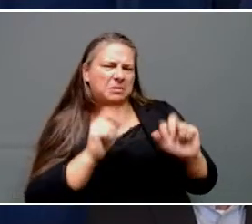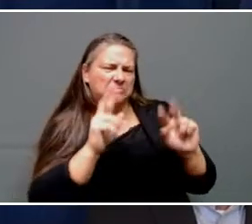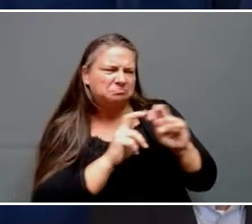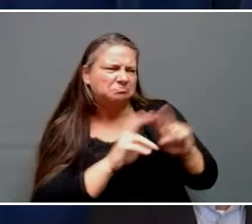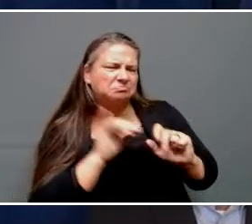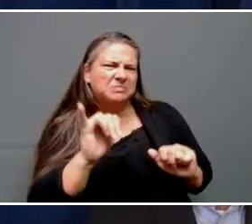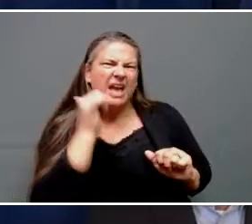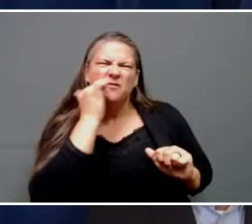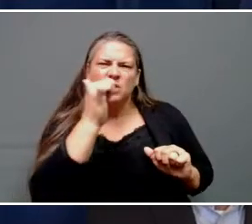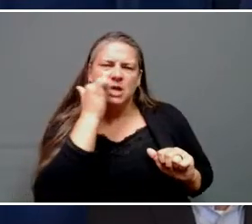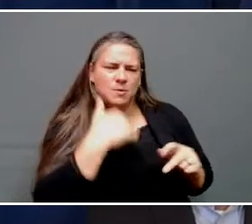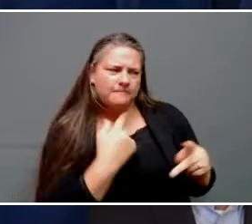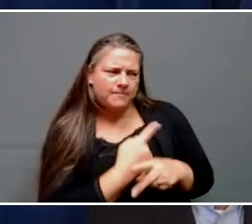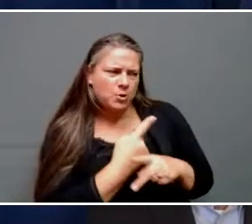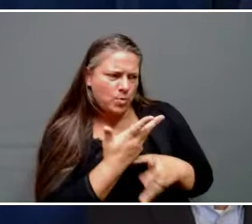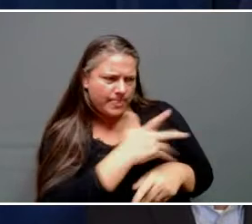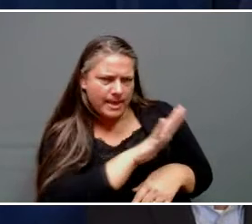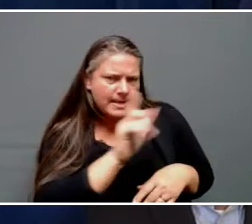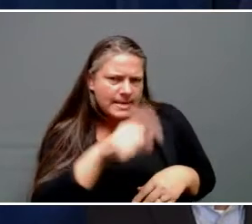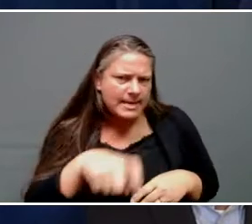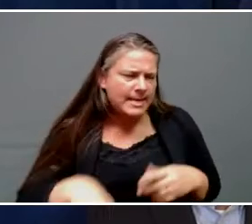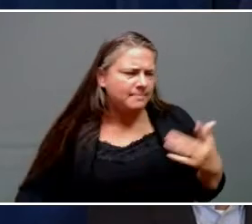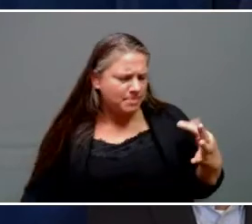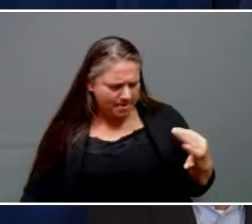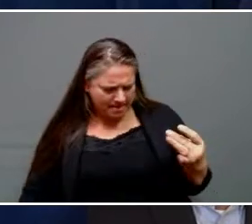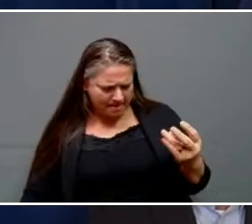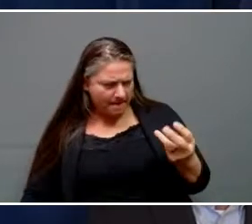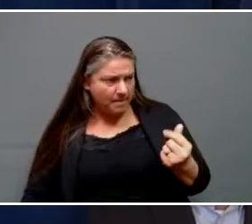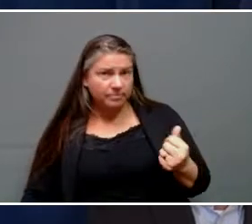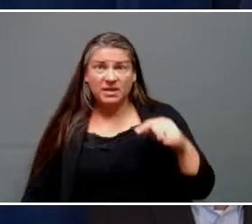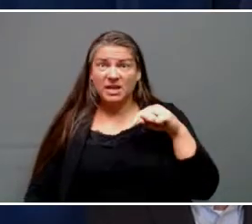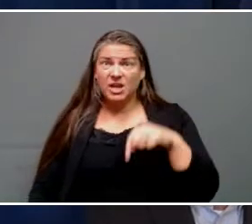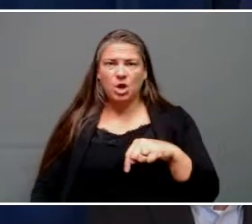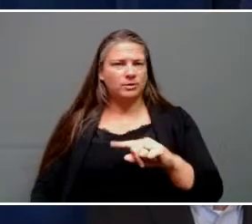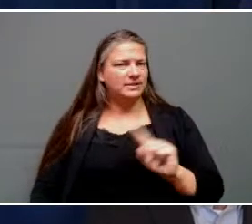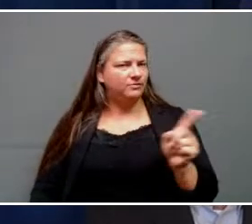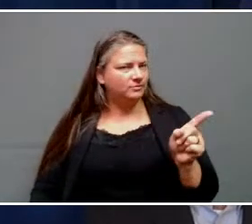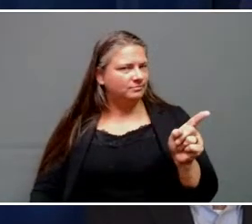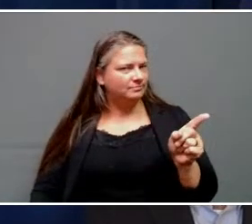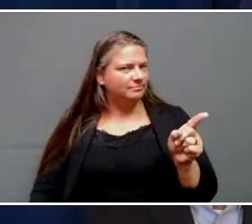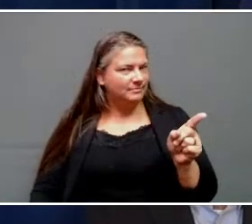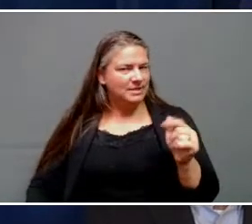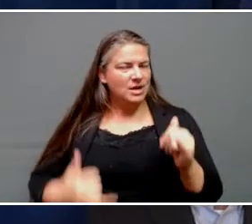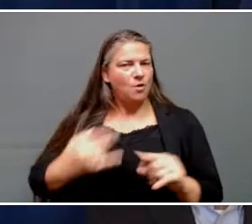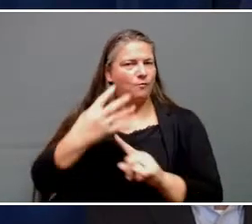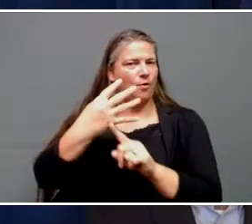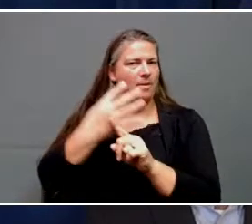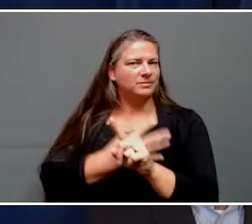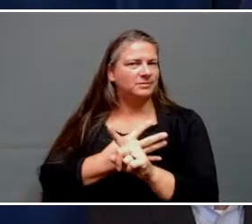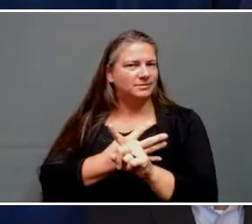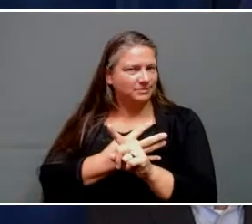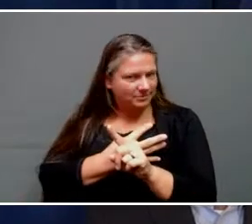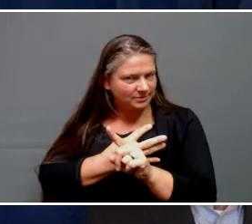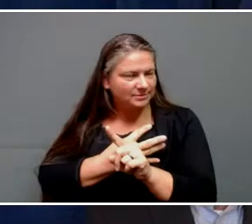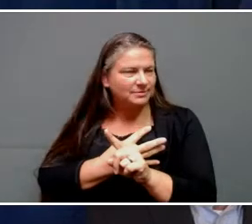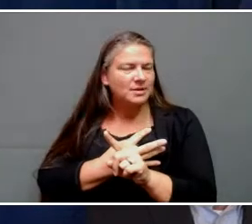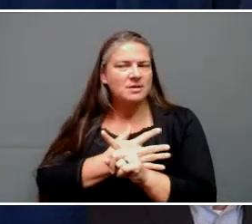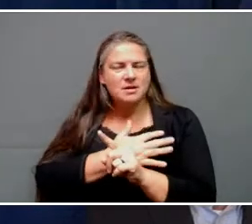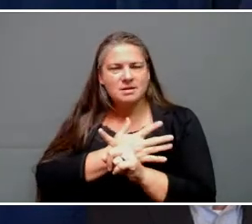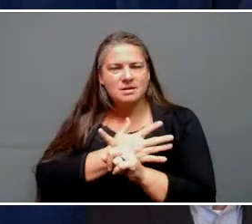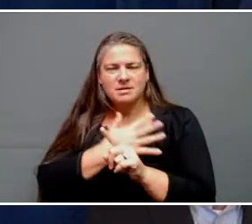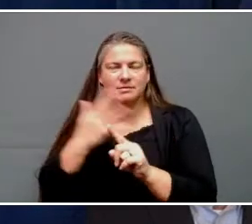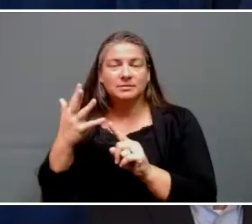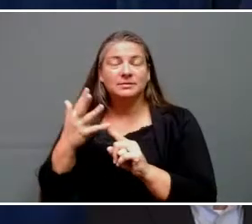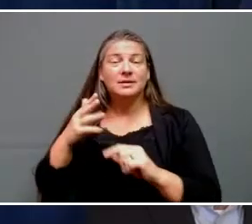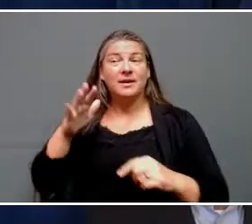as to what was needed as the session went on. Different position. We're four months out. So what this bill will do, be